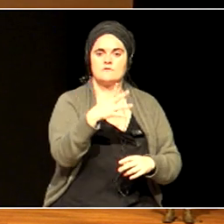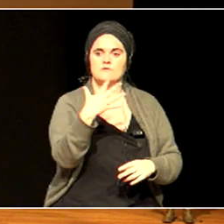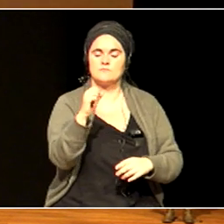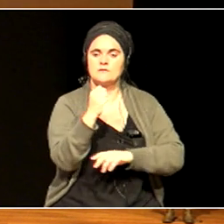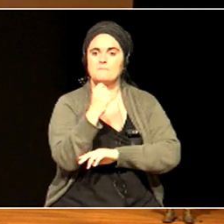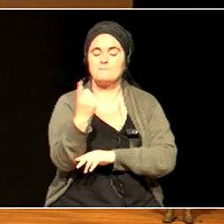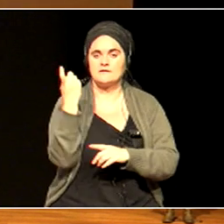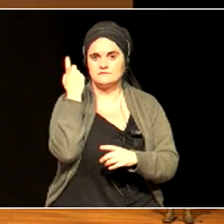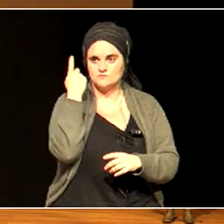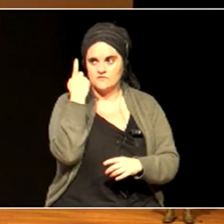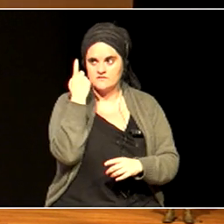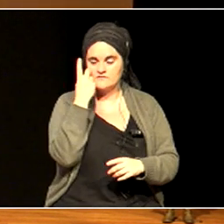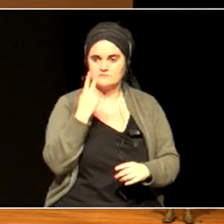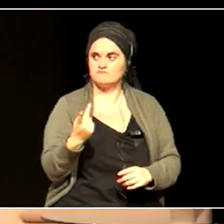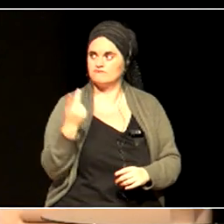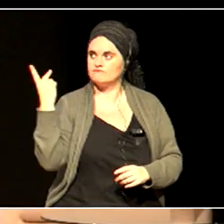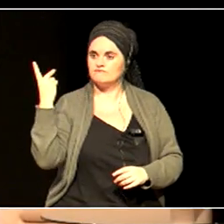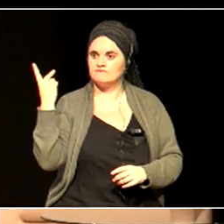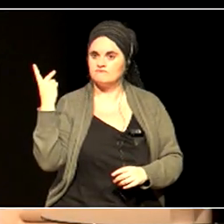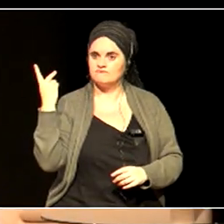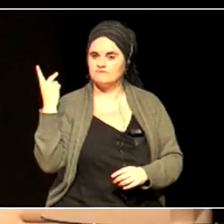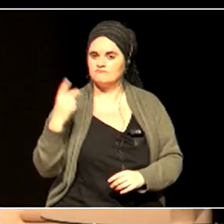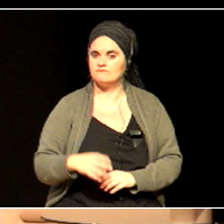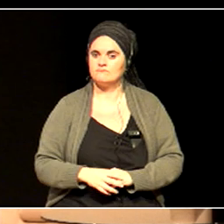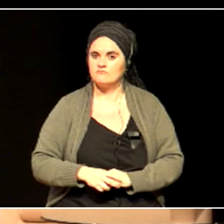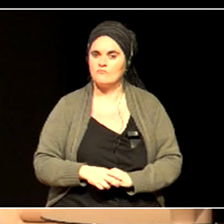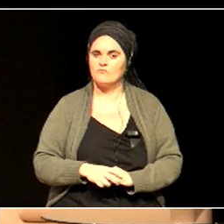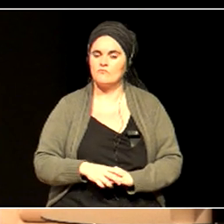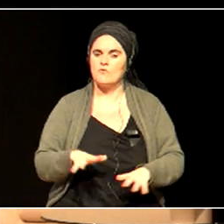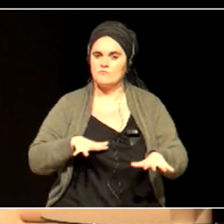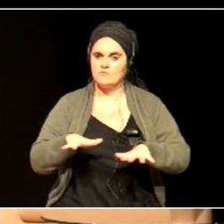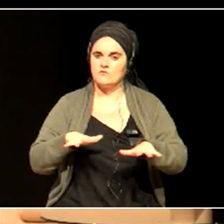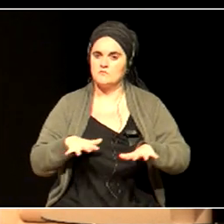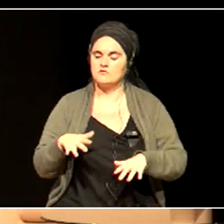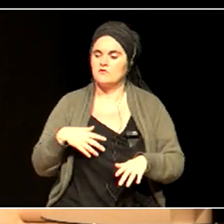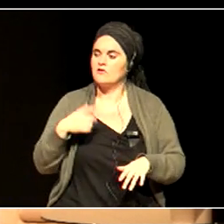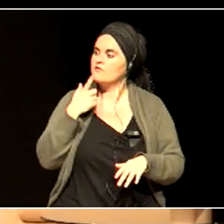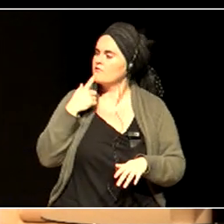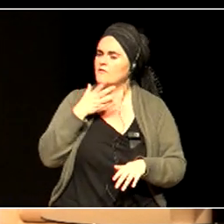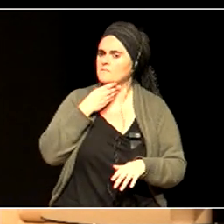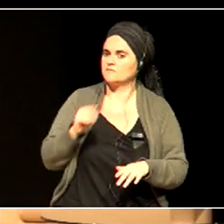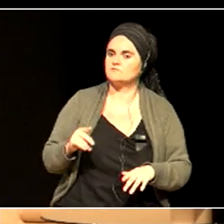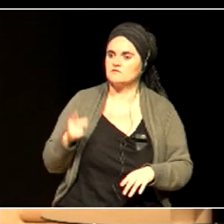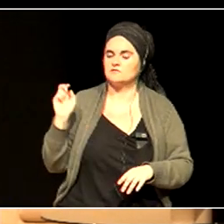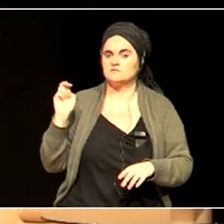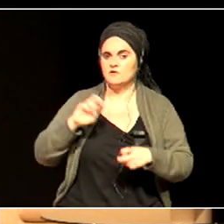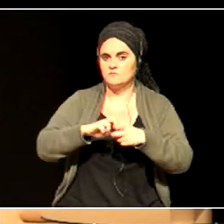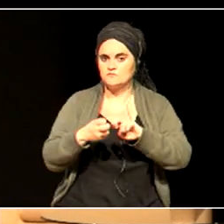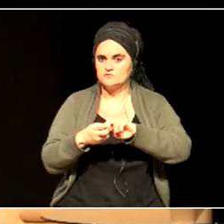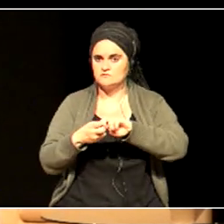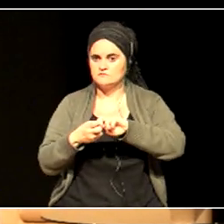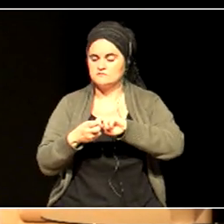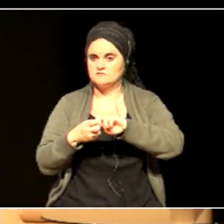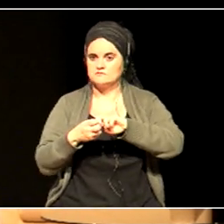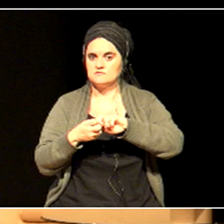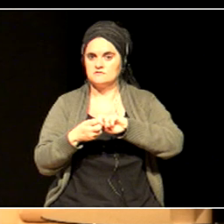And I like that sign. This was actually in Brussels and it's, well, it's an English play on